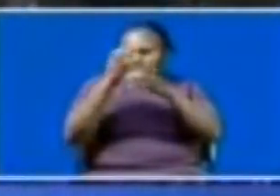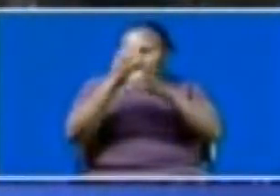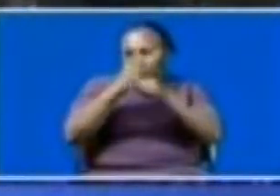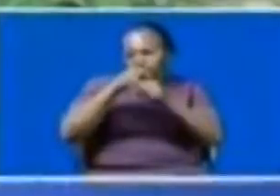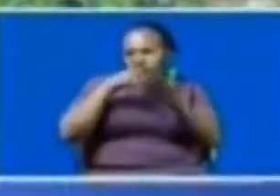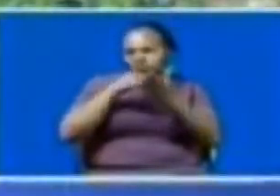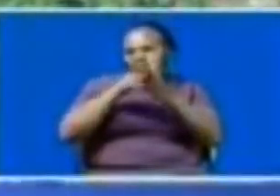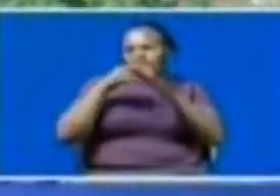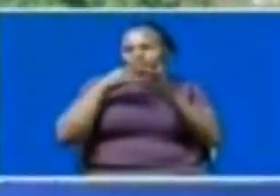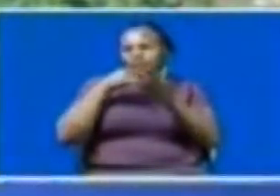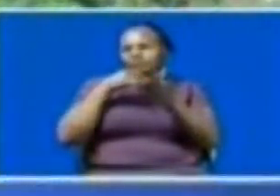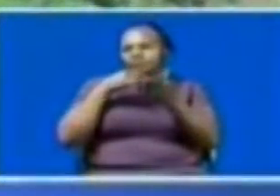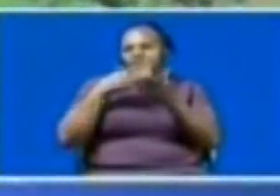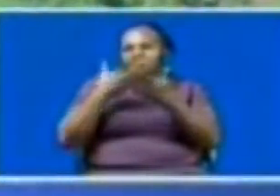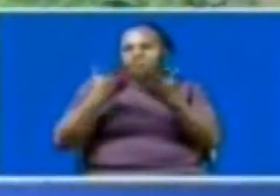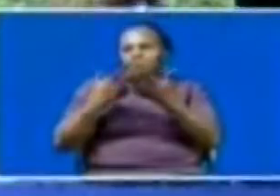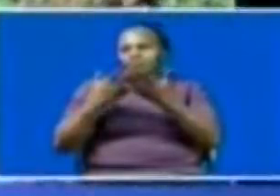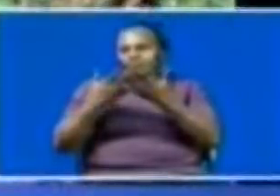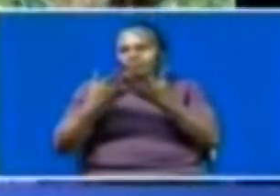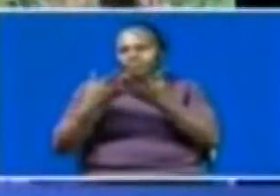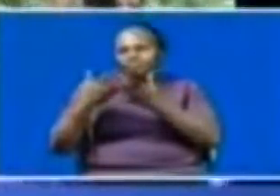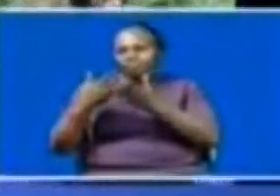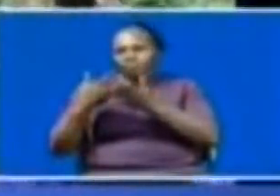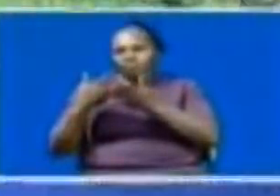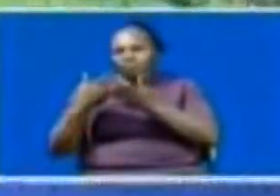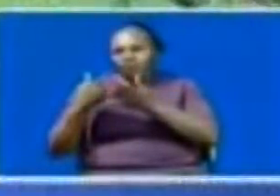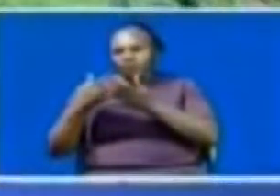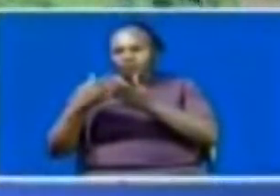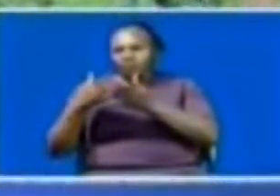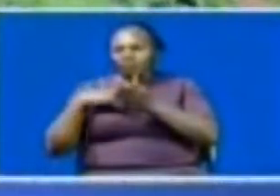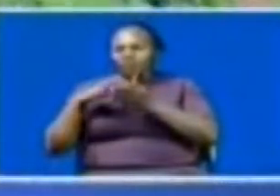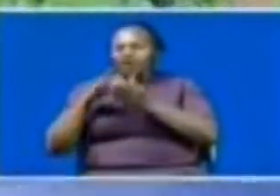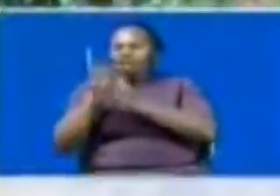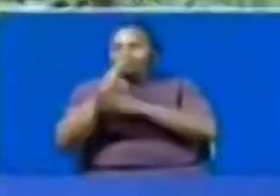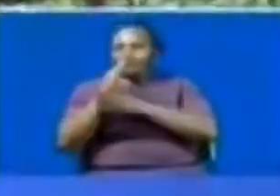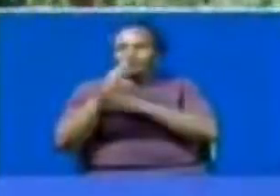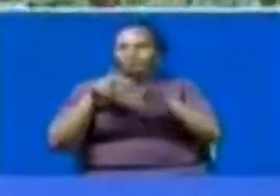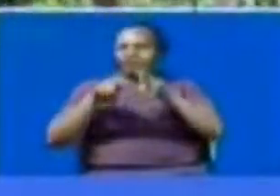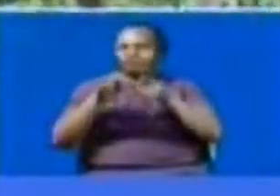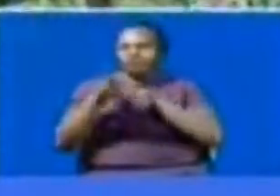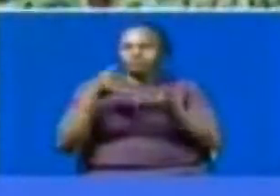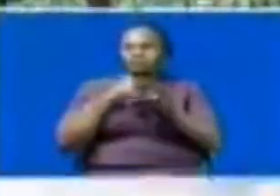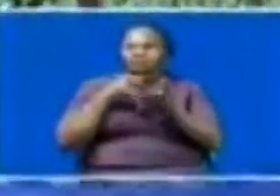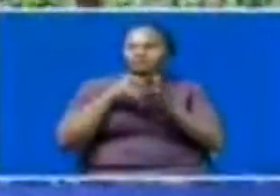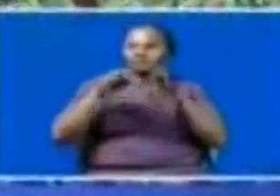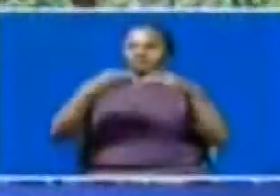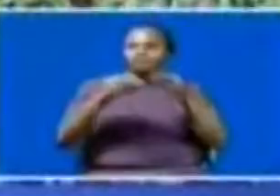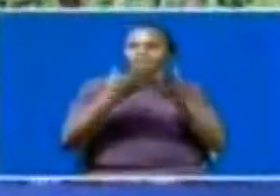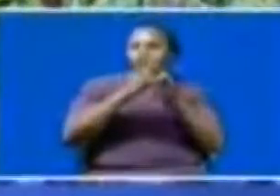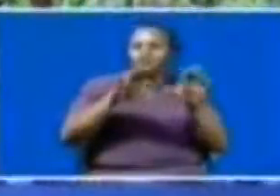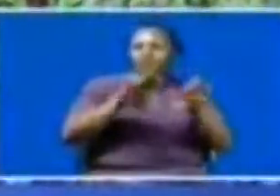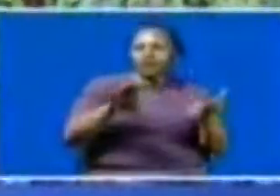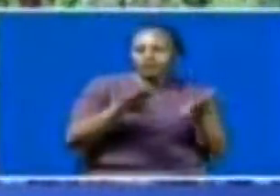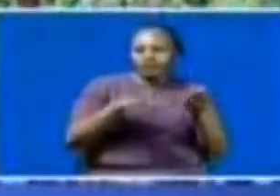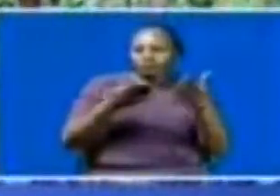in the area. Kuna pari webu na eka sign na the station forest manager. Jamlik has also been allocated a piece of